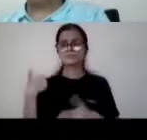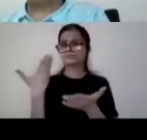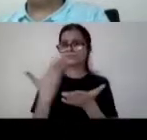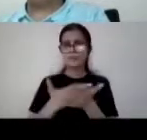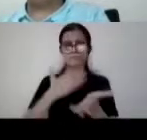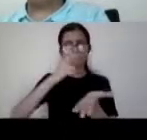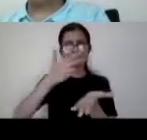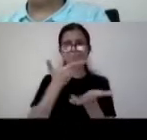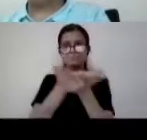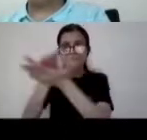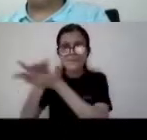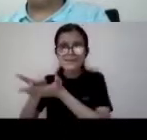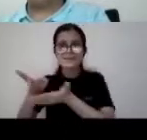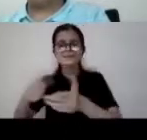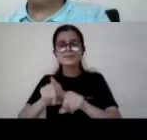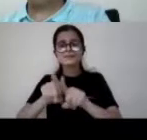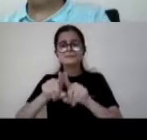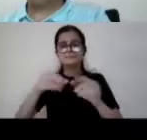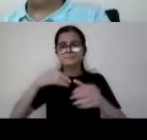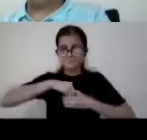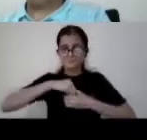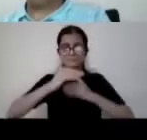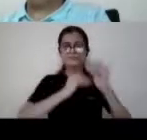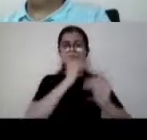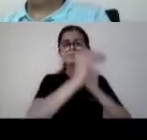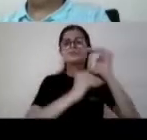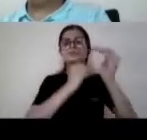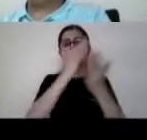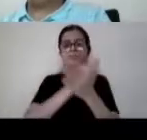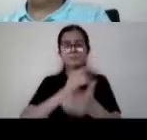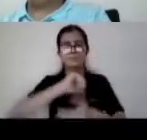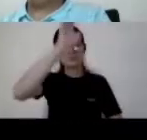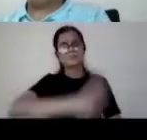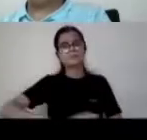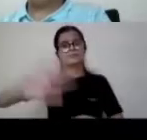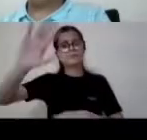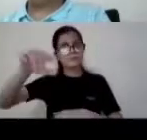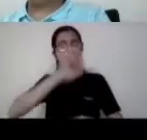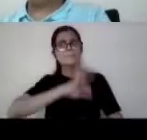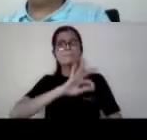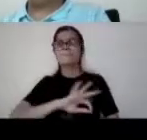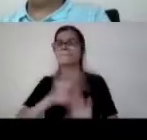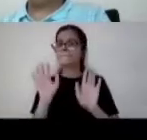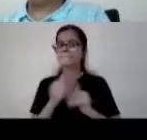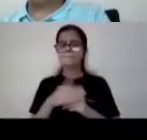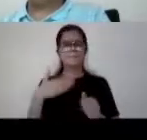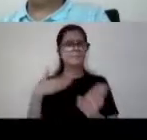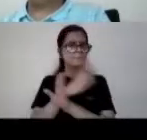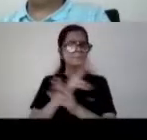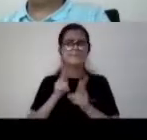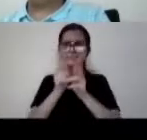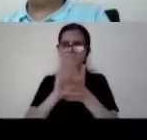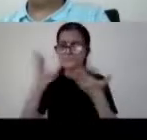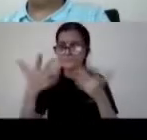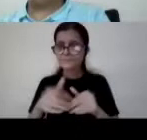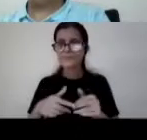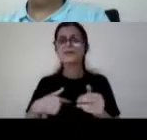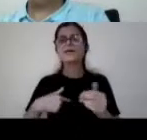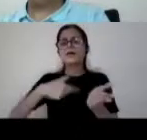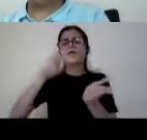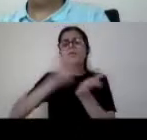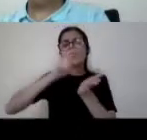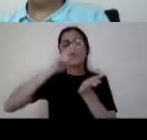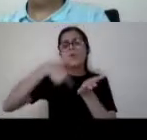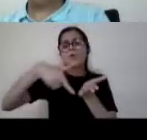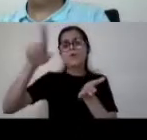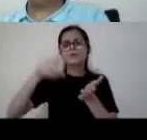of this capacity building program in india i've already told you that we launched our suramia pustakale powered